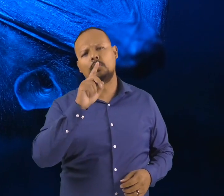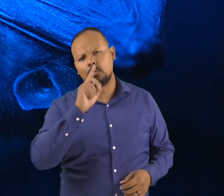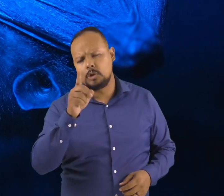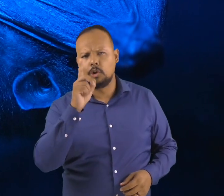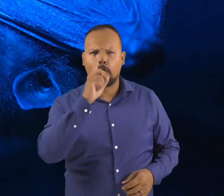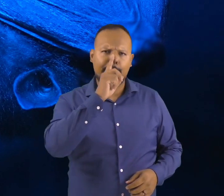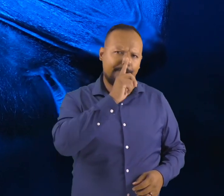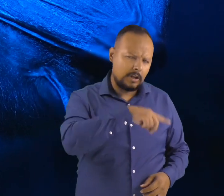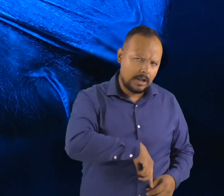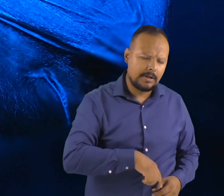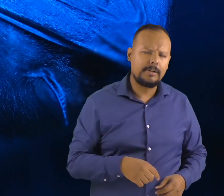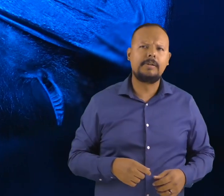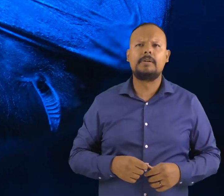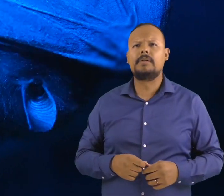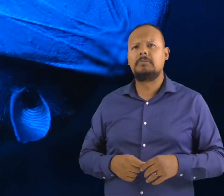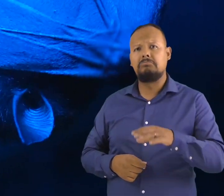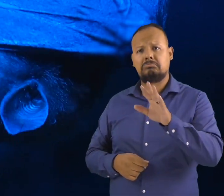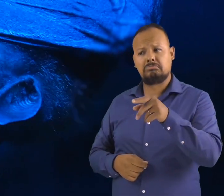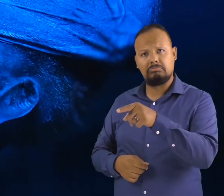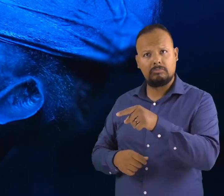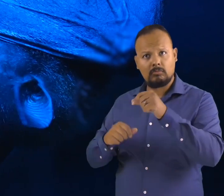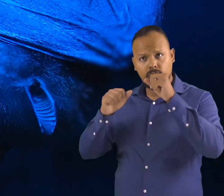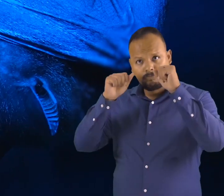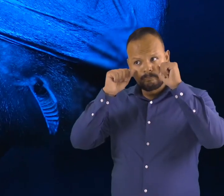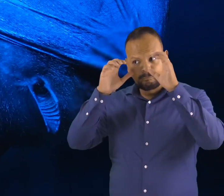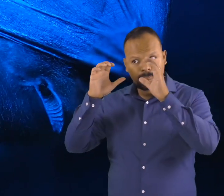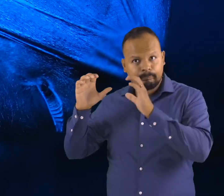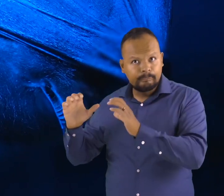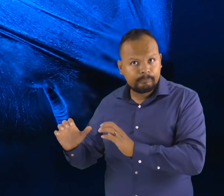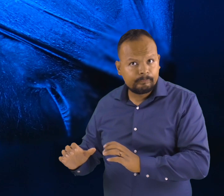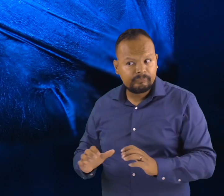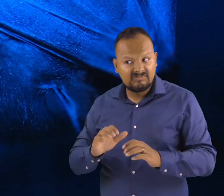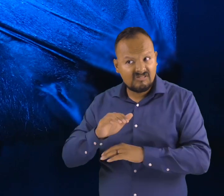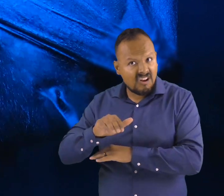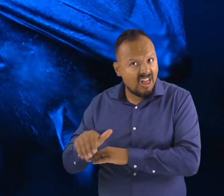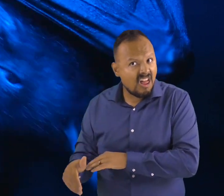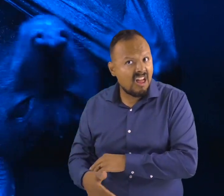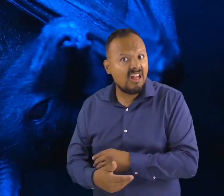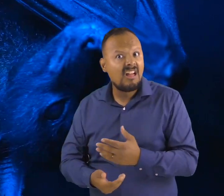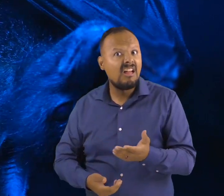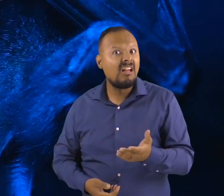True or false? Bats are nocturnal.